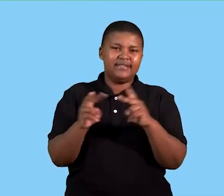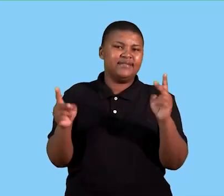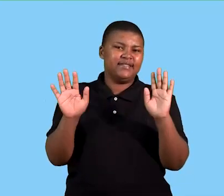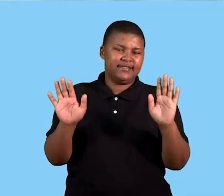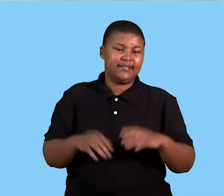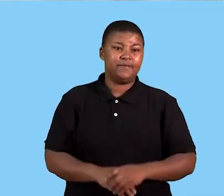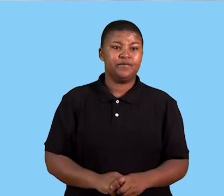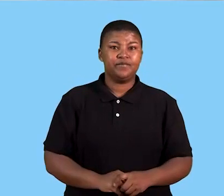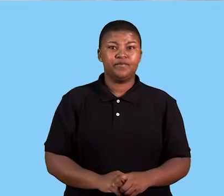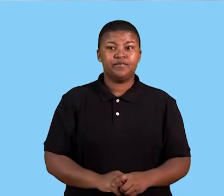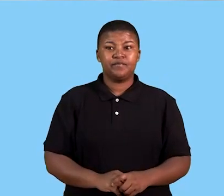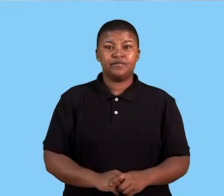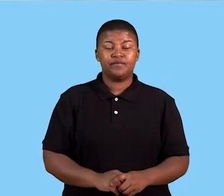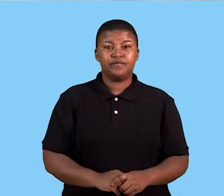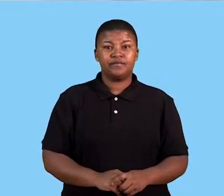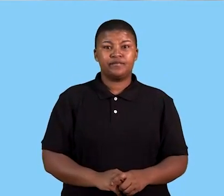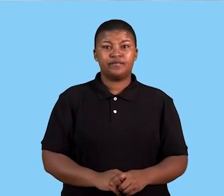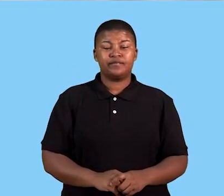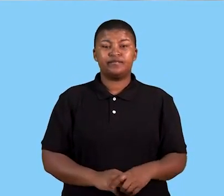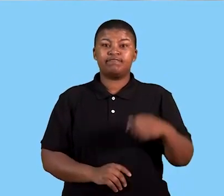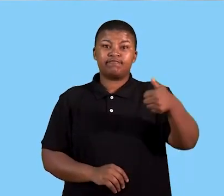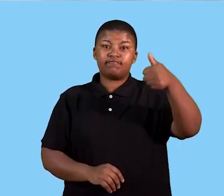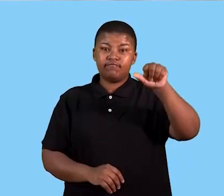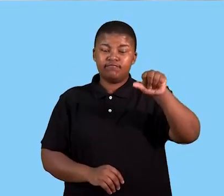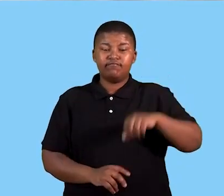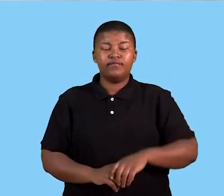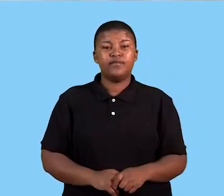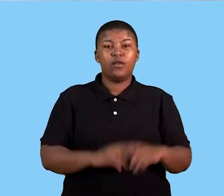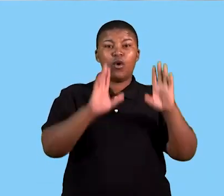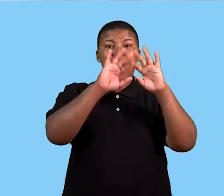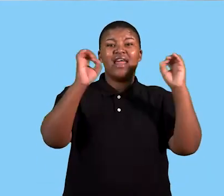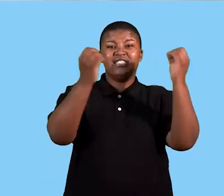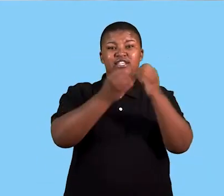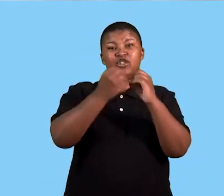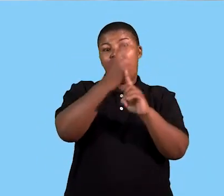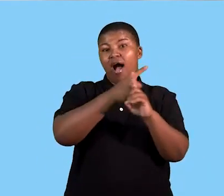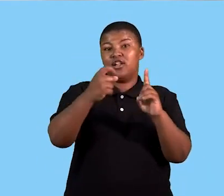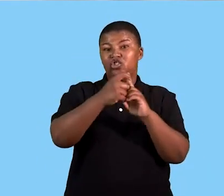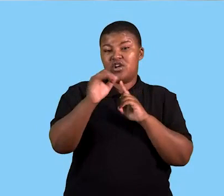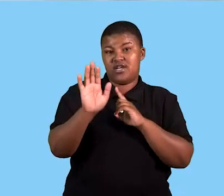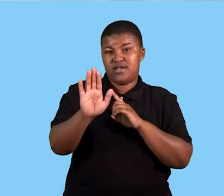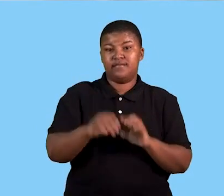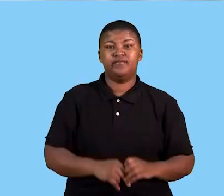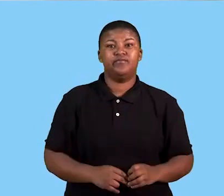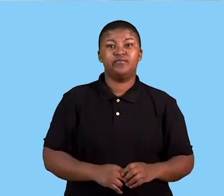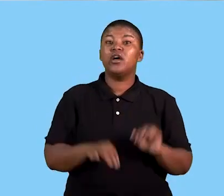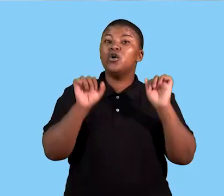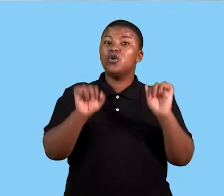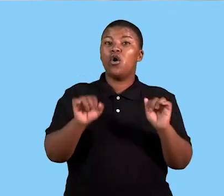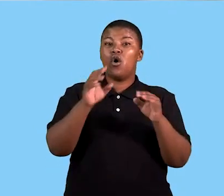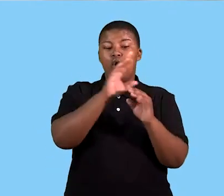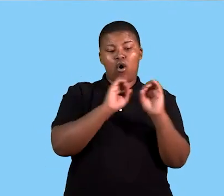or the service. Our second component then is our organisational culture. Now your